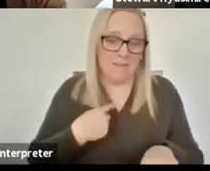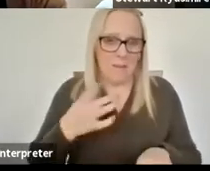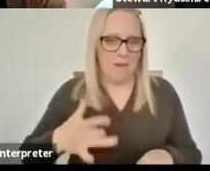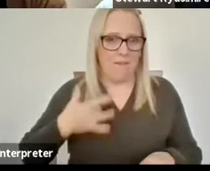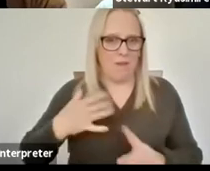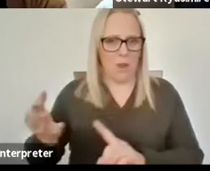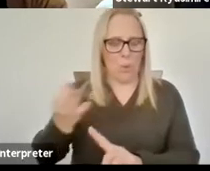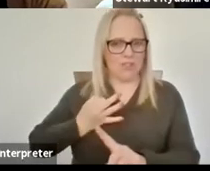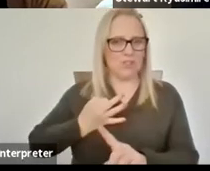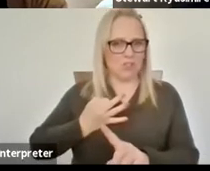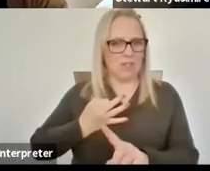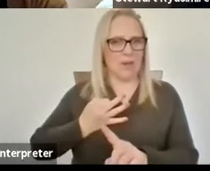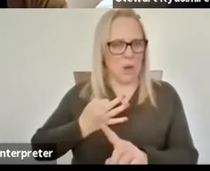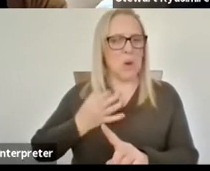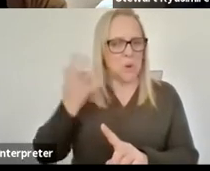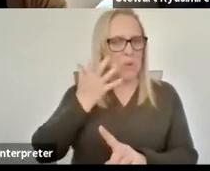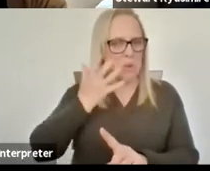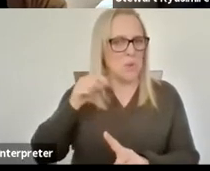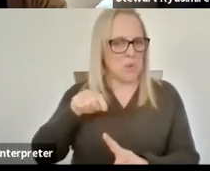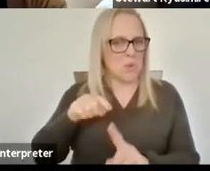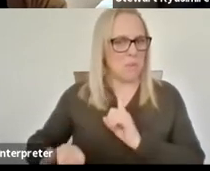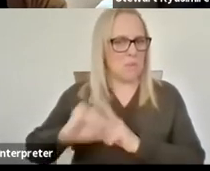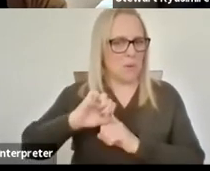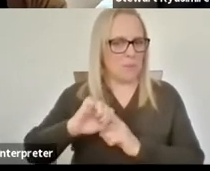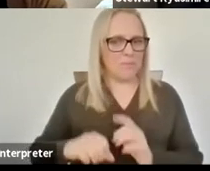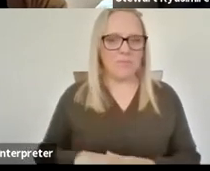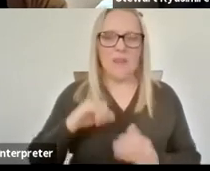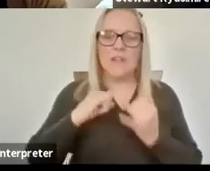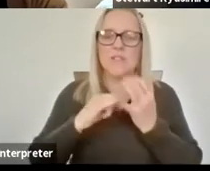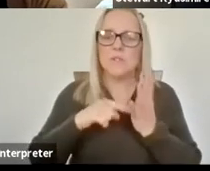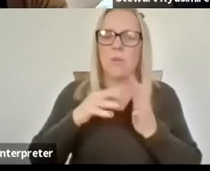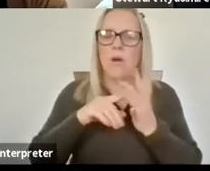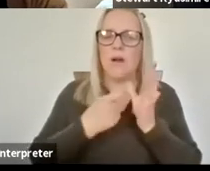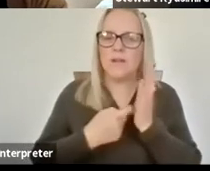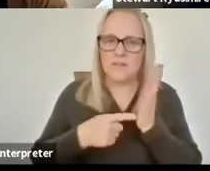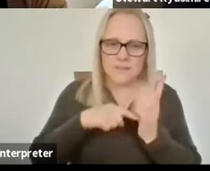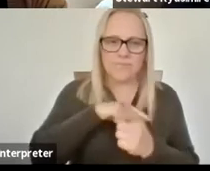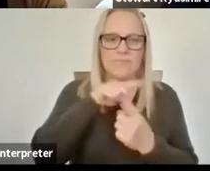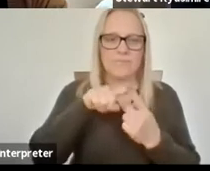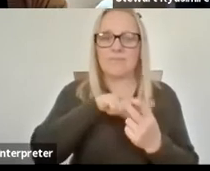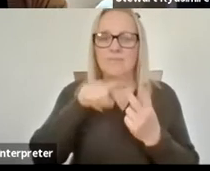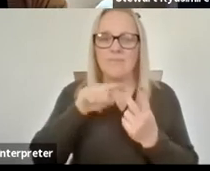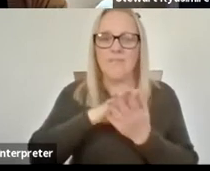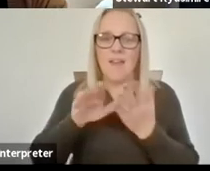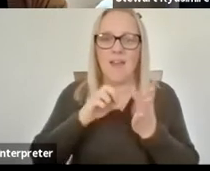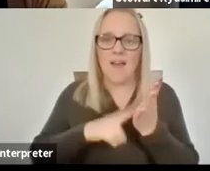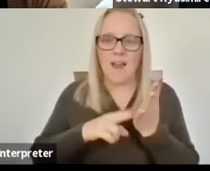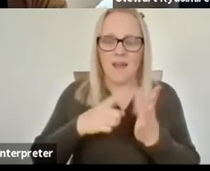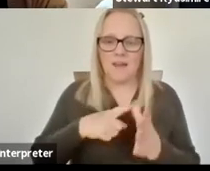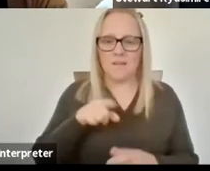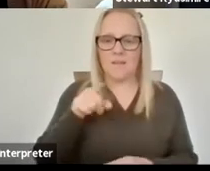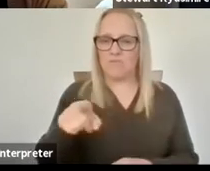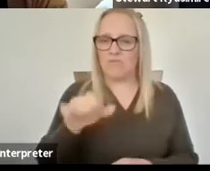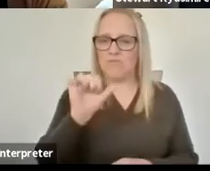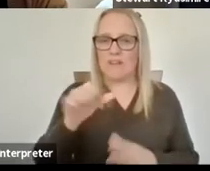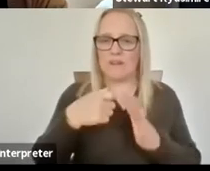dilemma thank you stuart you wanted to come in and then hannah yeah so um as kareem touched on mental health and